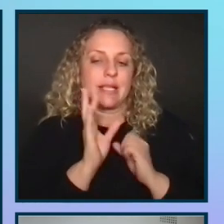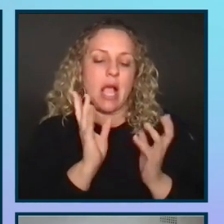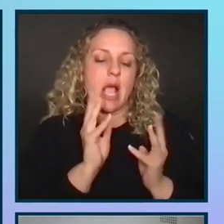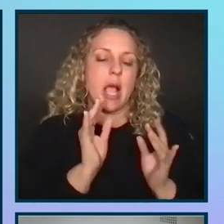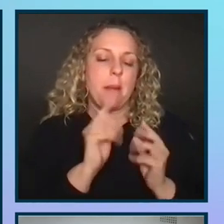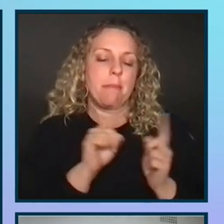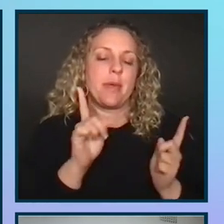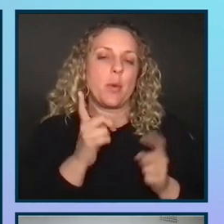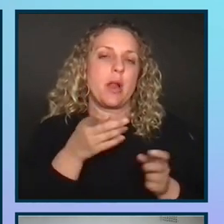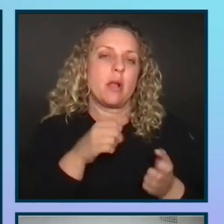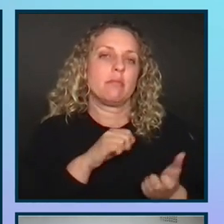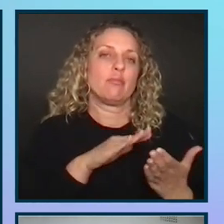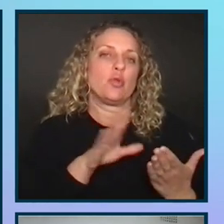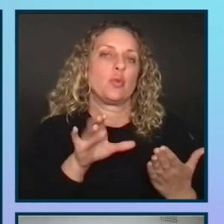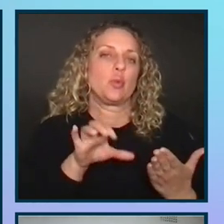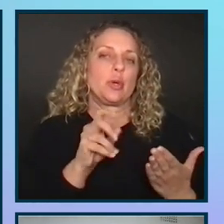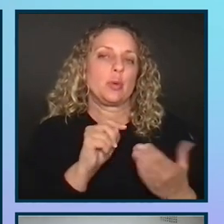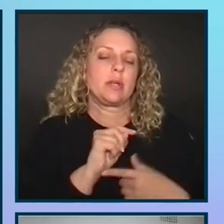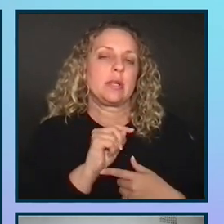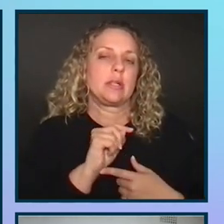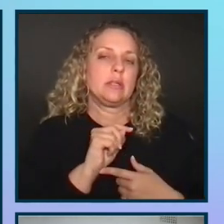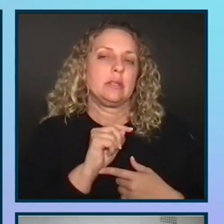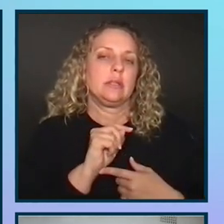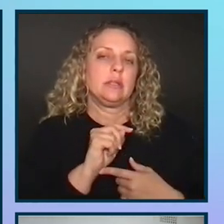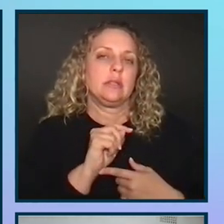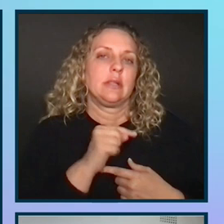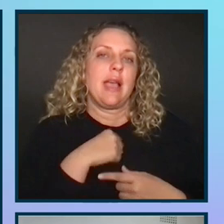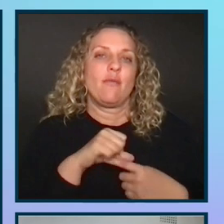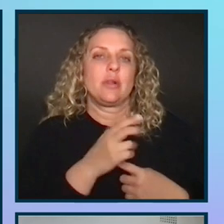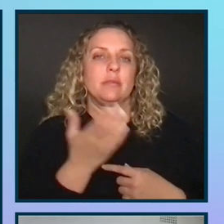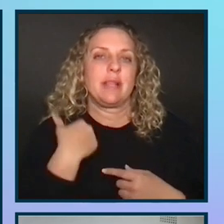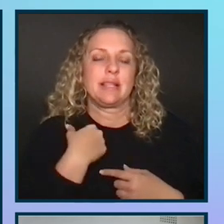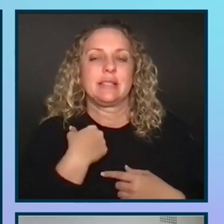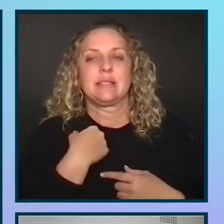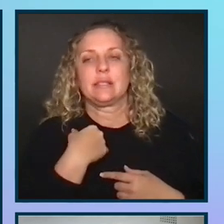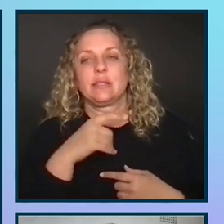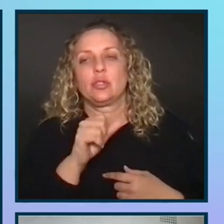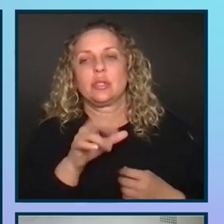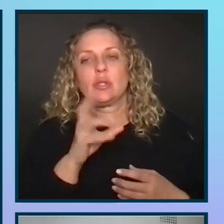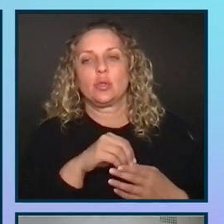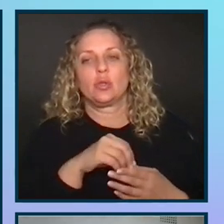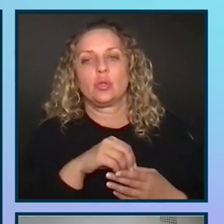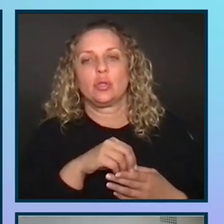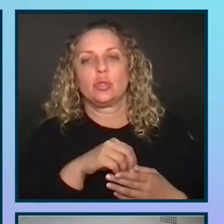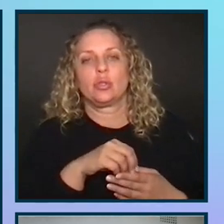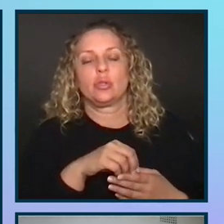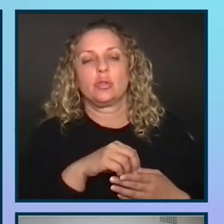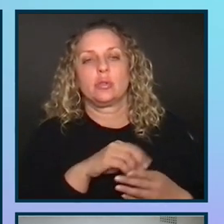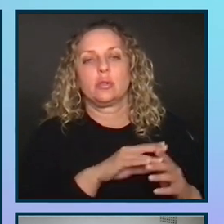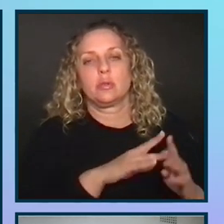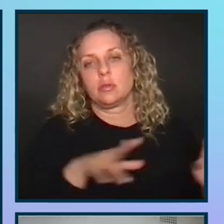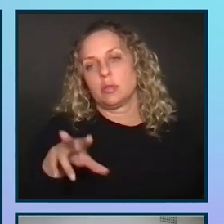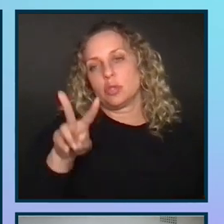But one other way that you can do it, which I have practiced in the past, is that you can include two users who identify as